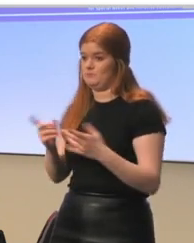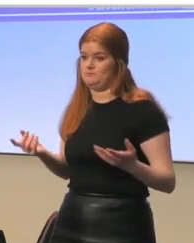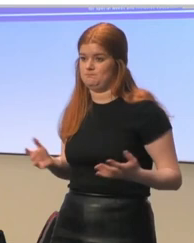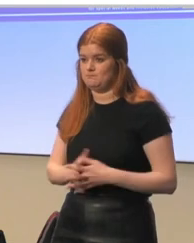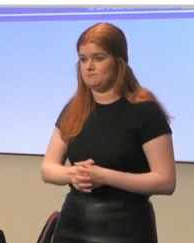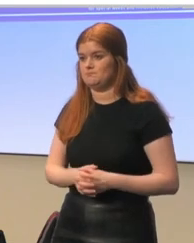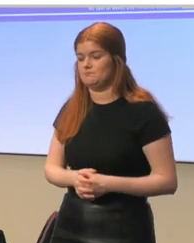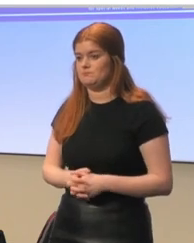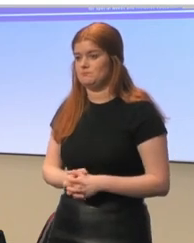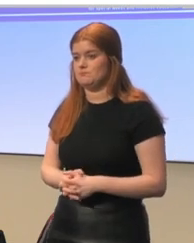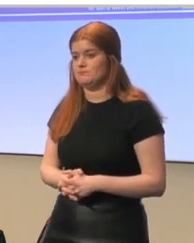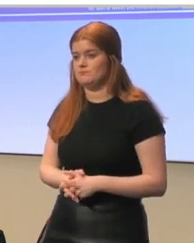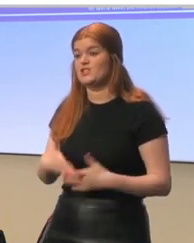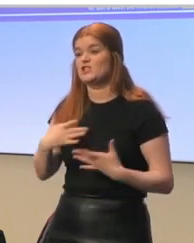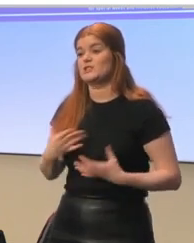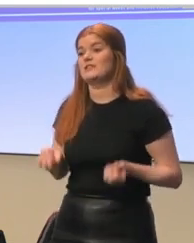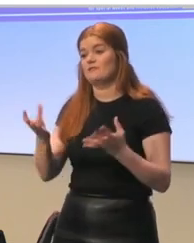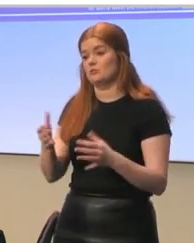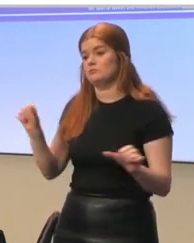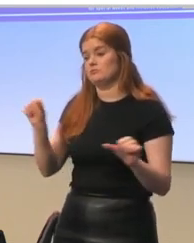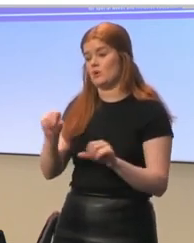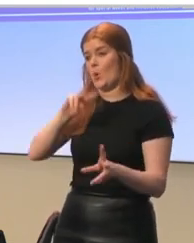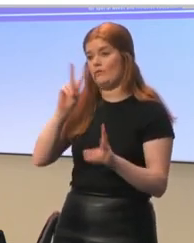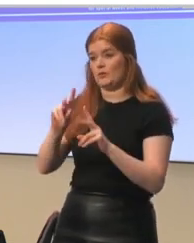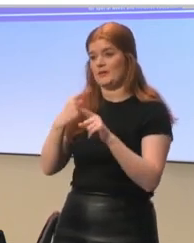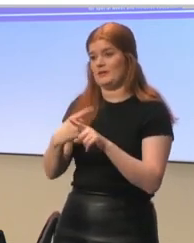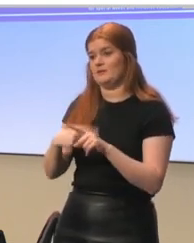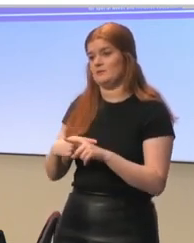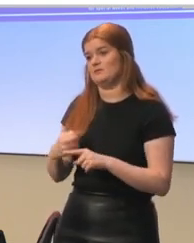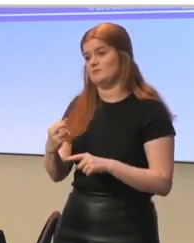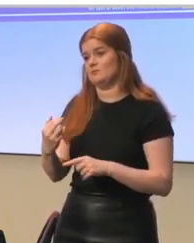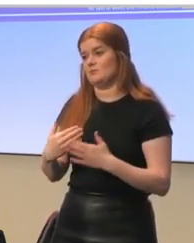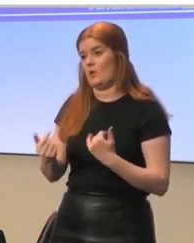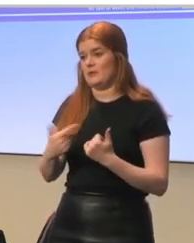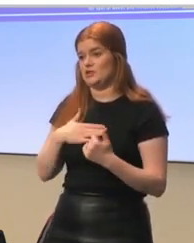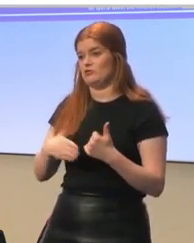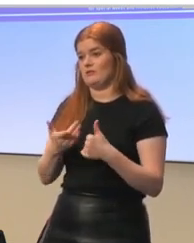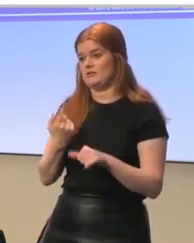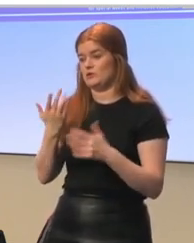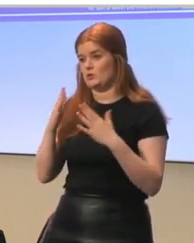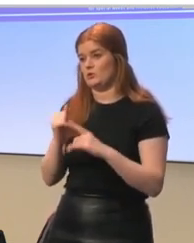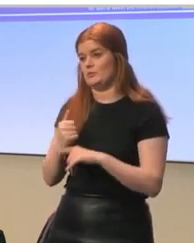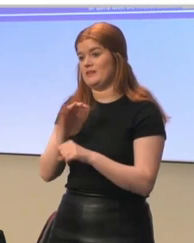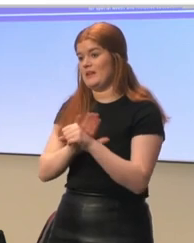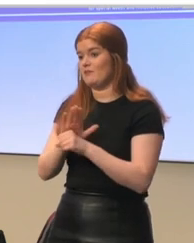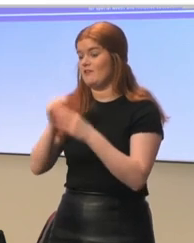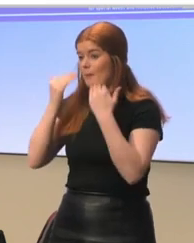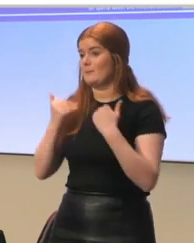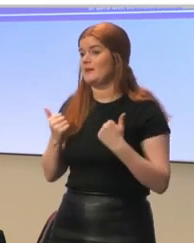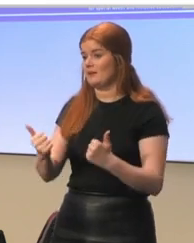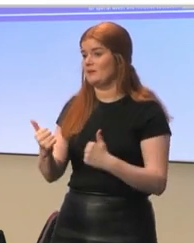So just to give you the last overview again, what I just presented to you, in the area of well-being,